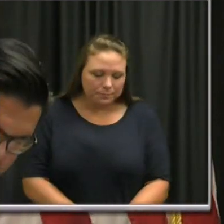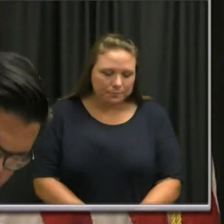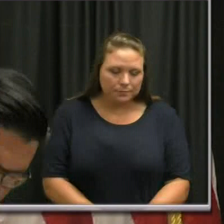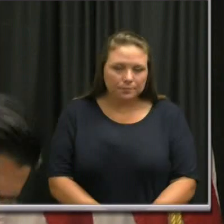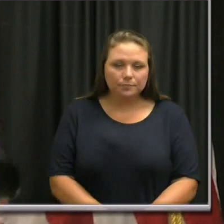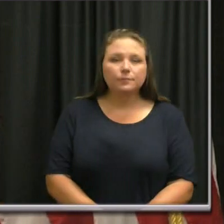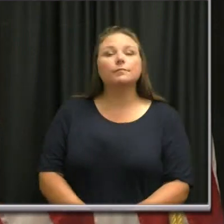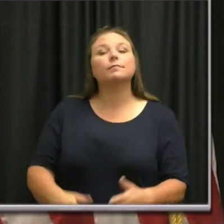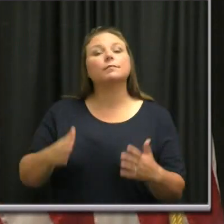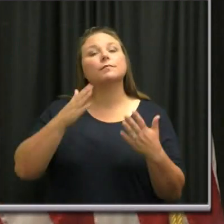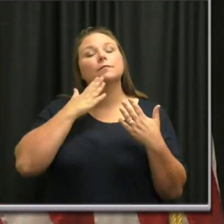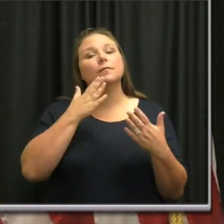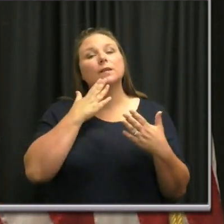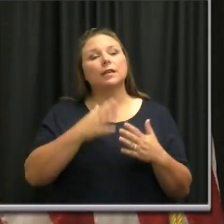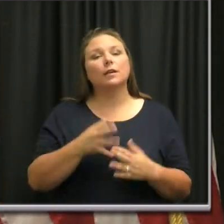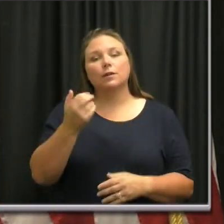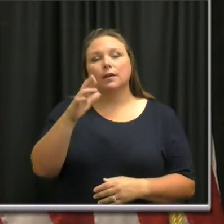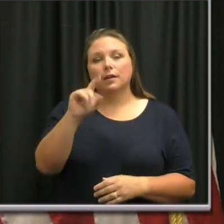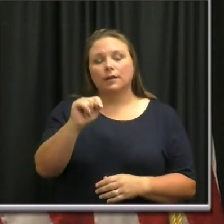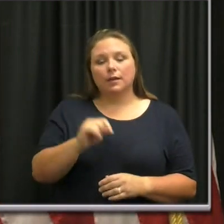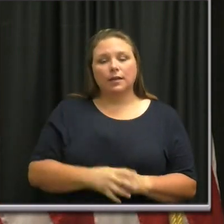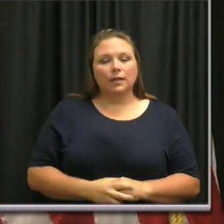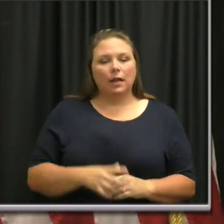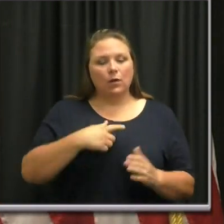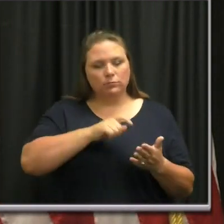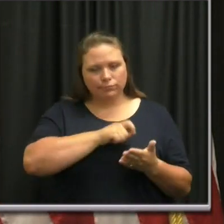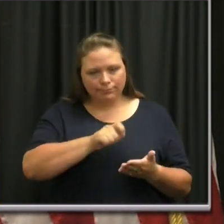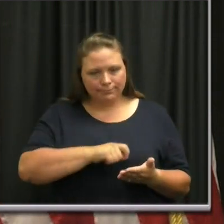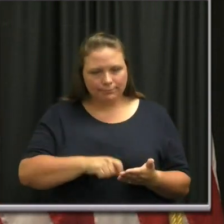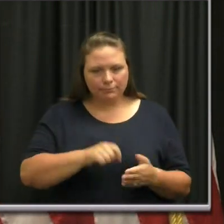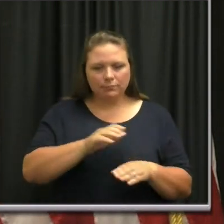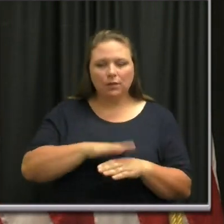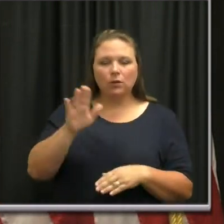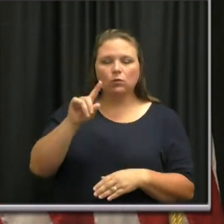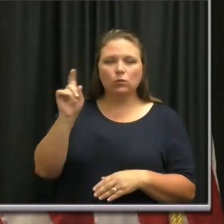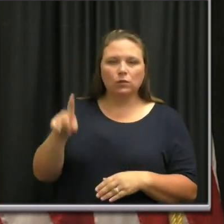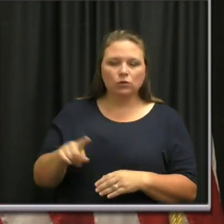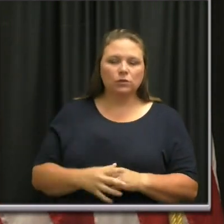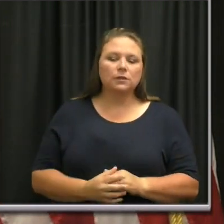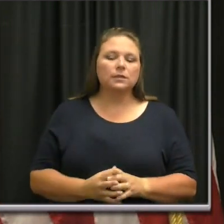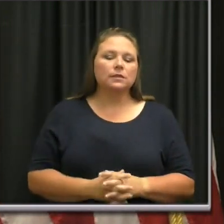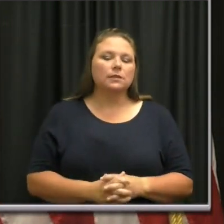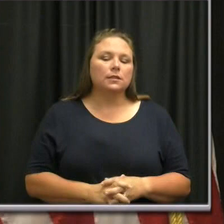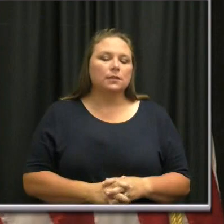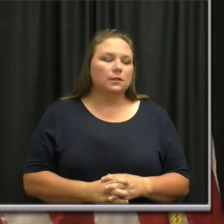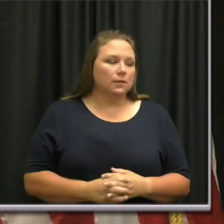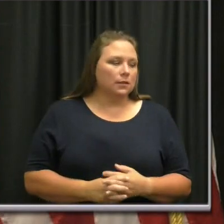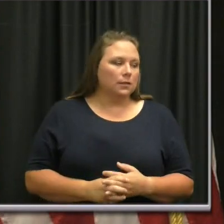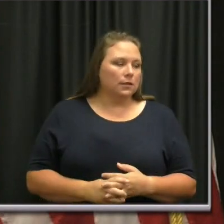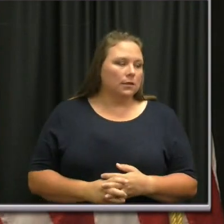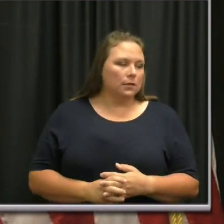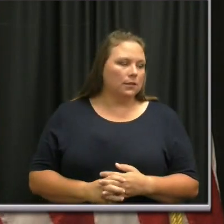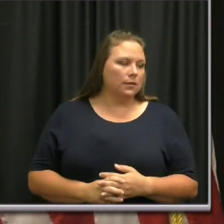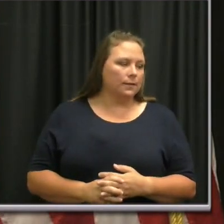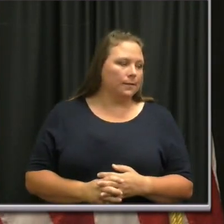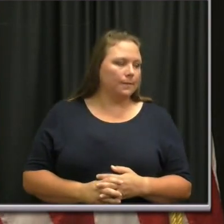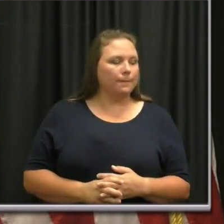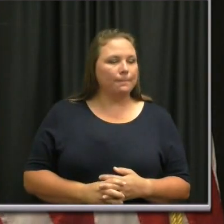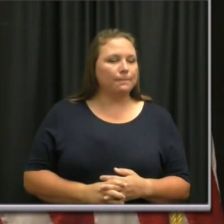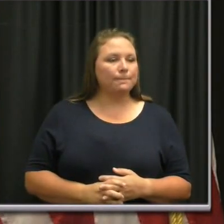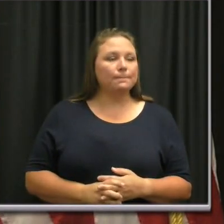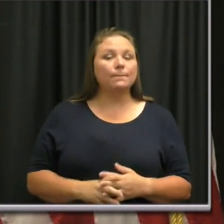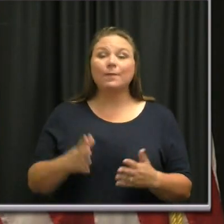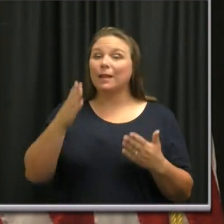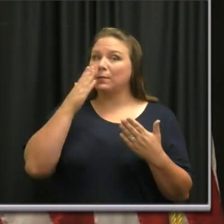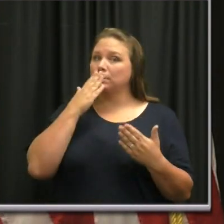Um, thank you, Harriet. Let's, I was just making a few notes on your, um, questions. Um, I'm thankful